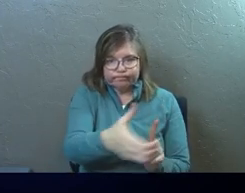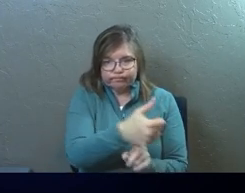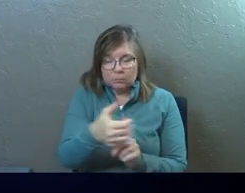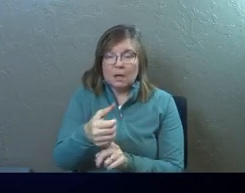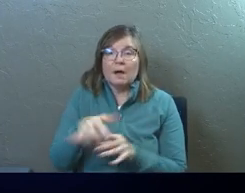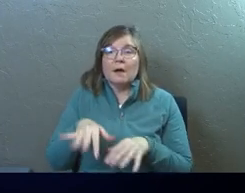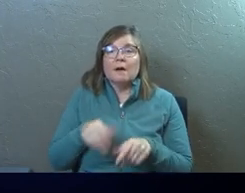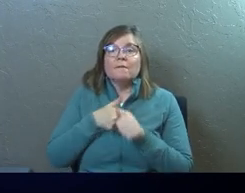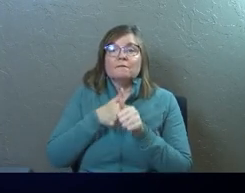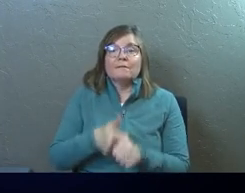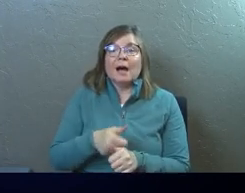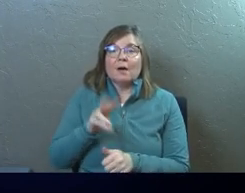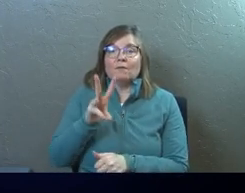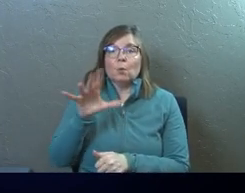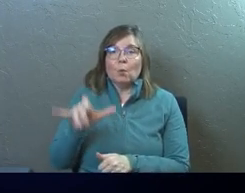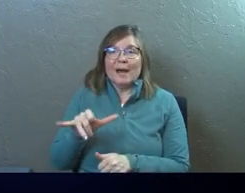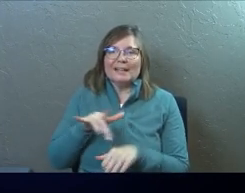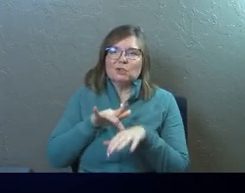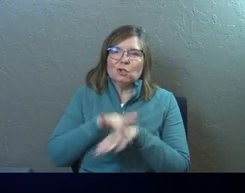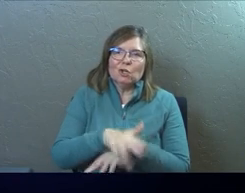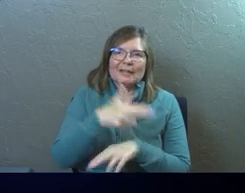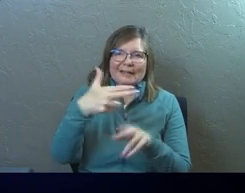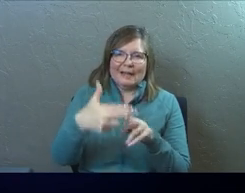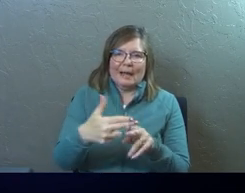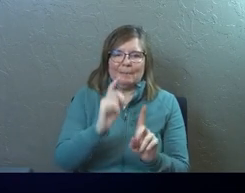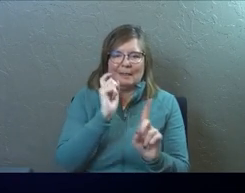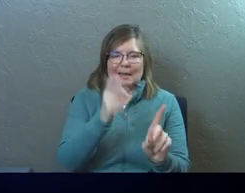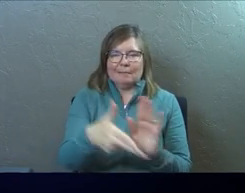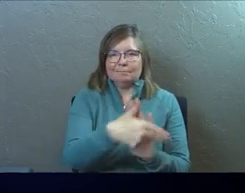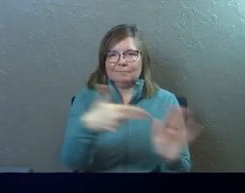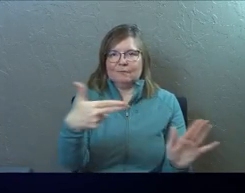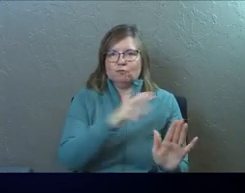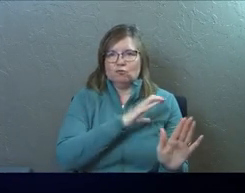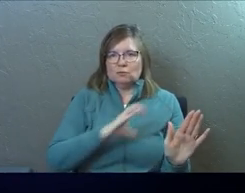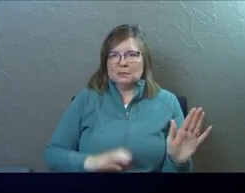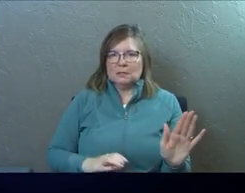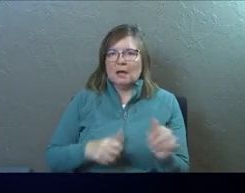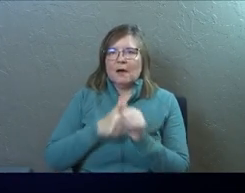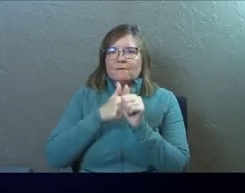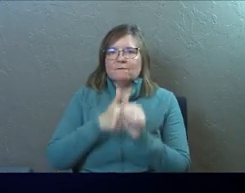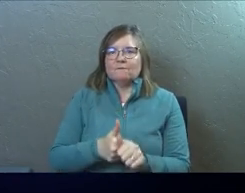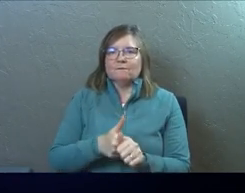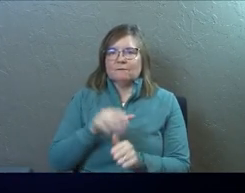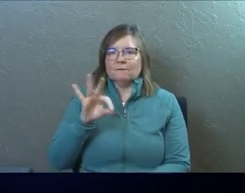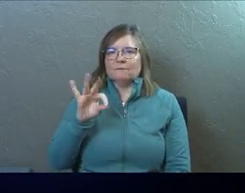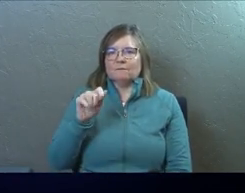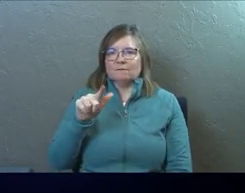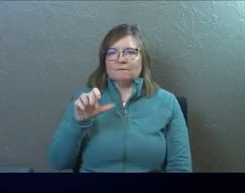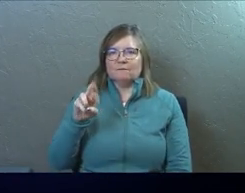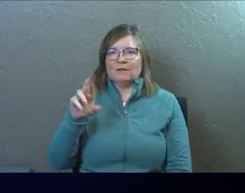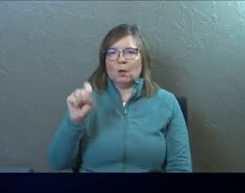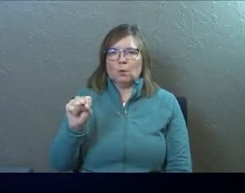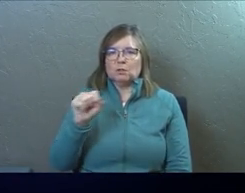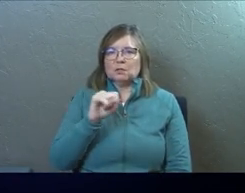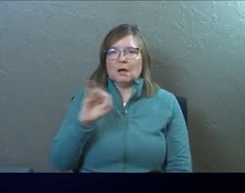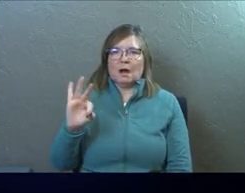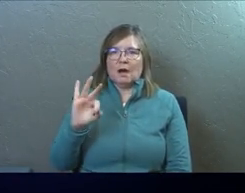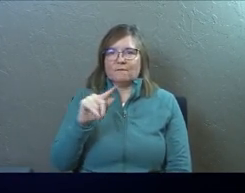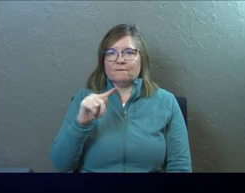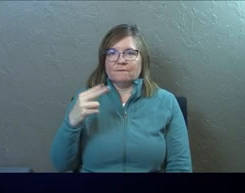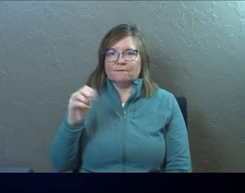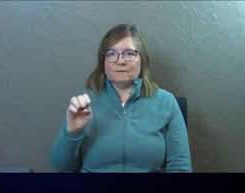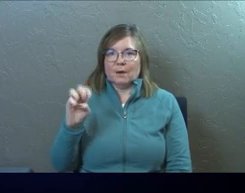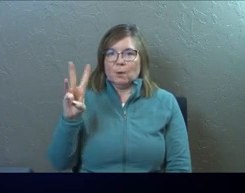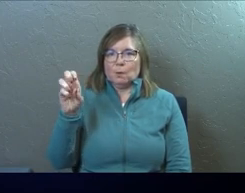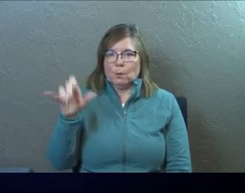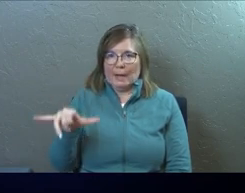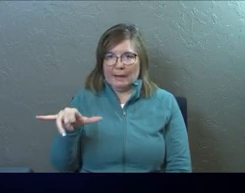Followers of the way, that's an early name, nickname that they gave to Christianity. Followers of the way. If you remember a few weeks ago, one of our